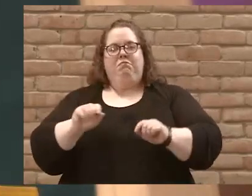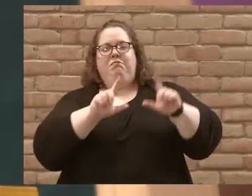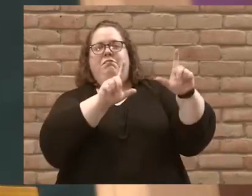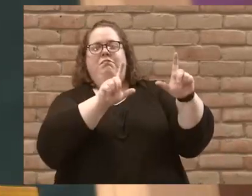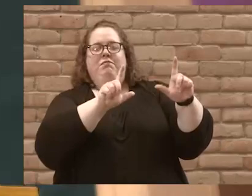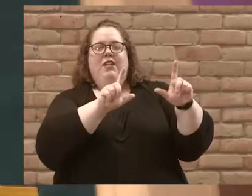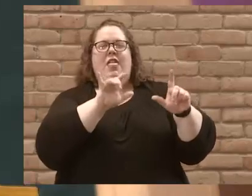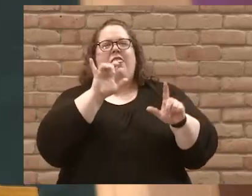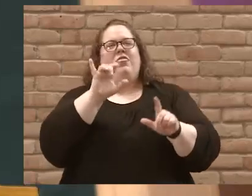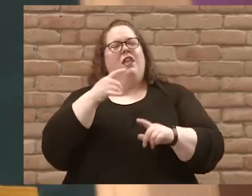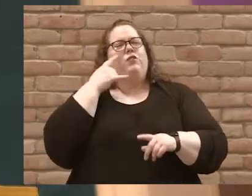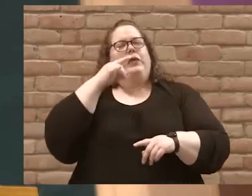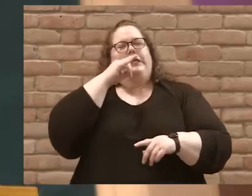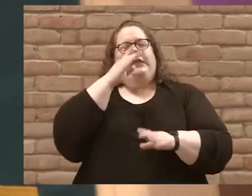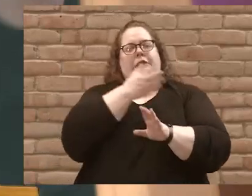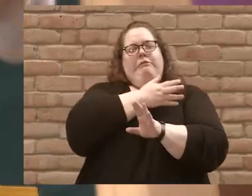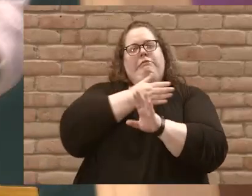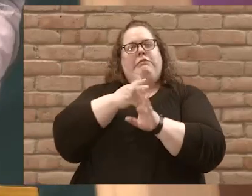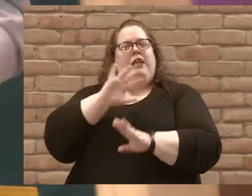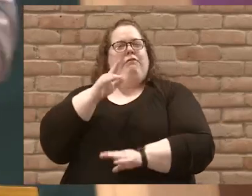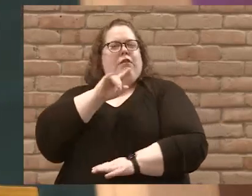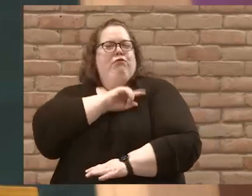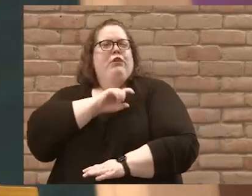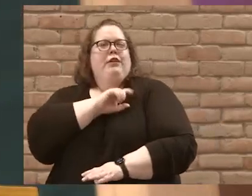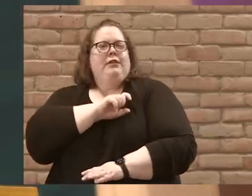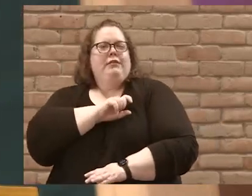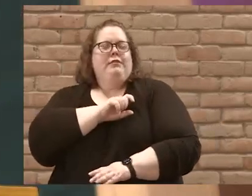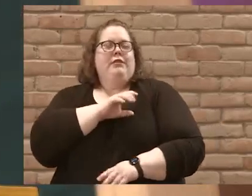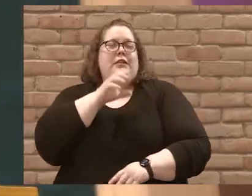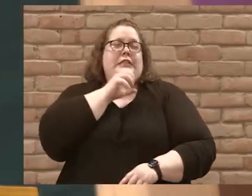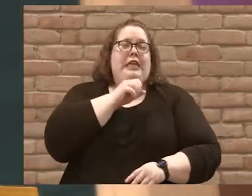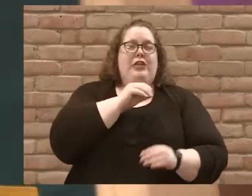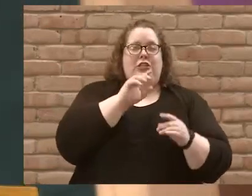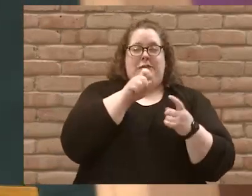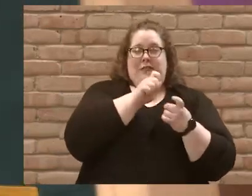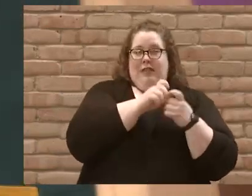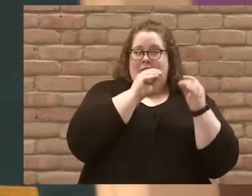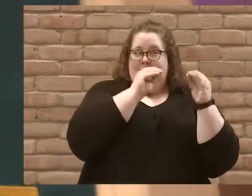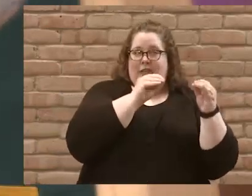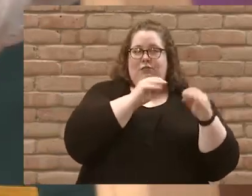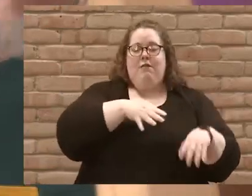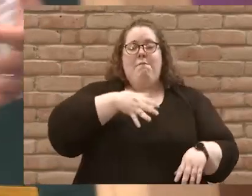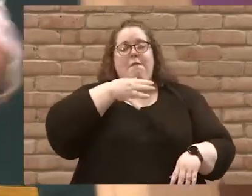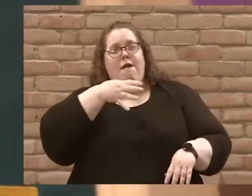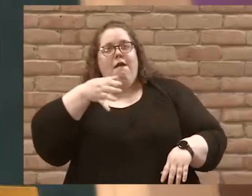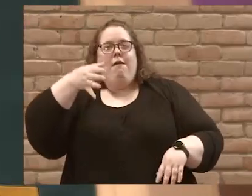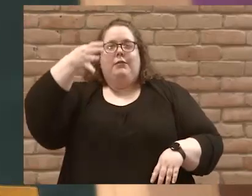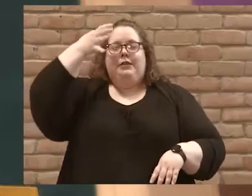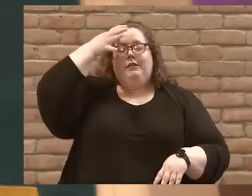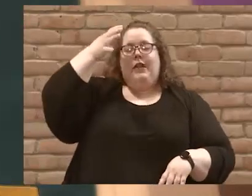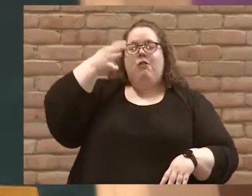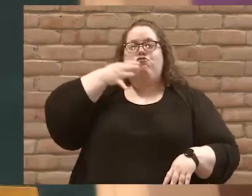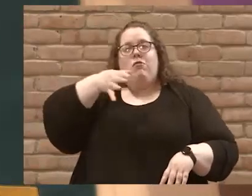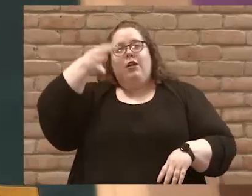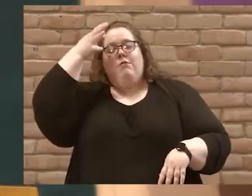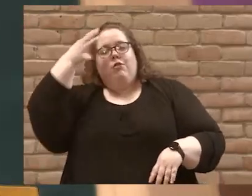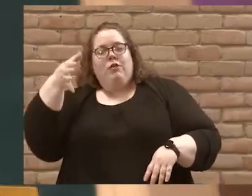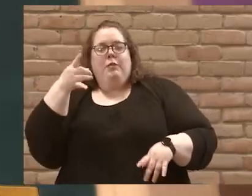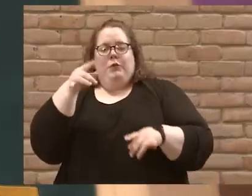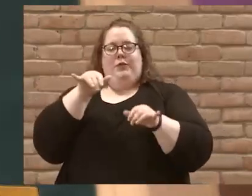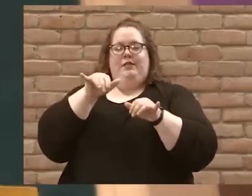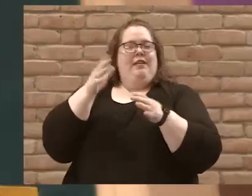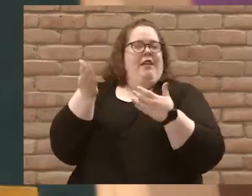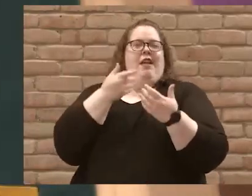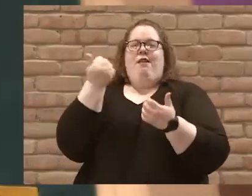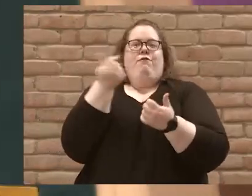for kids up to about fifth grade, and it's an age-specific teaching for you, moms and dads, grandparents, others, you're going to stay here with me as we